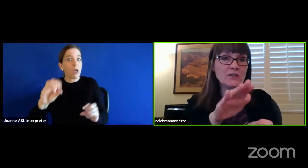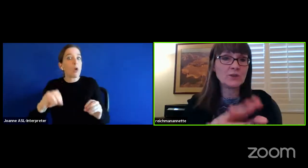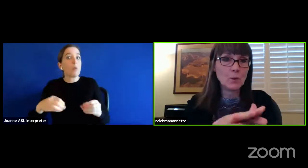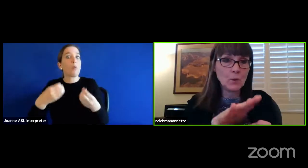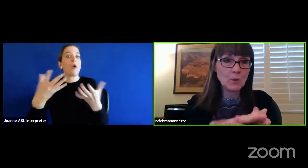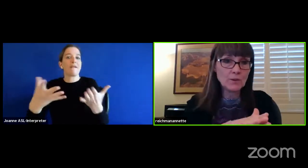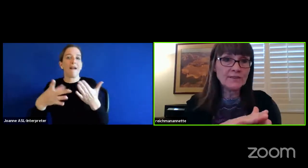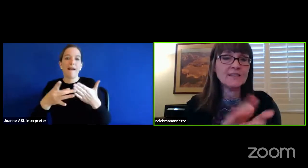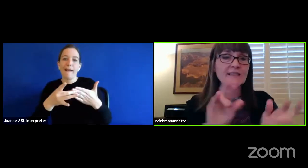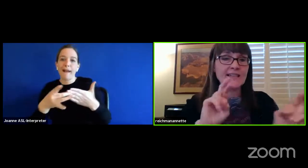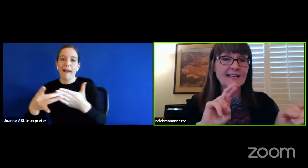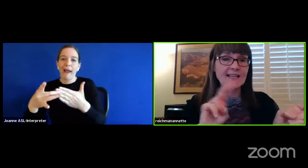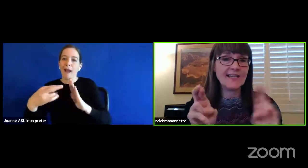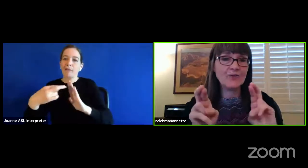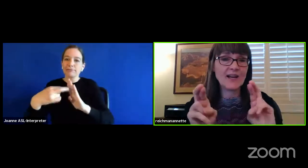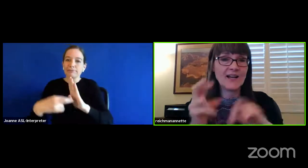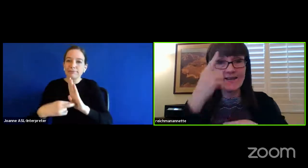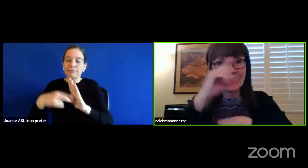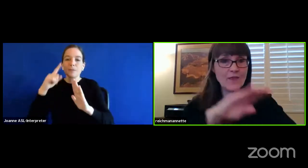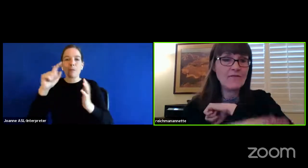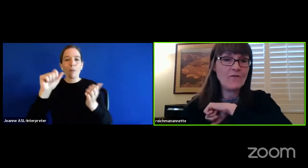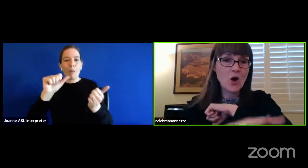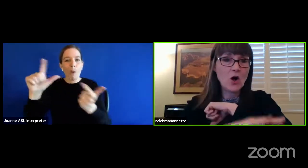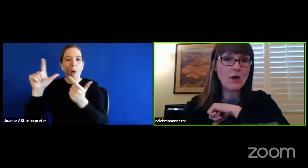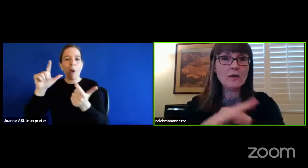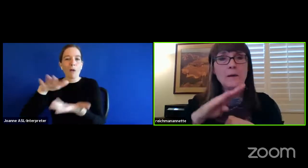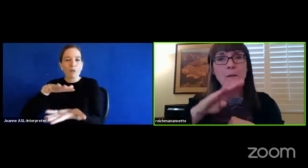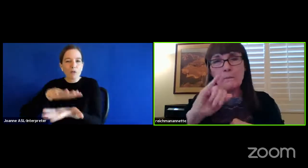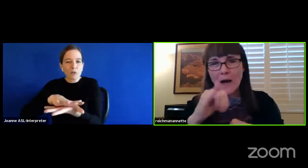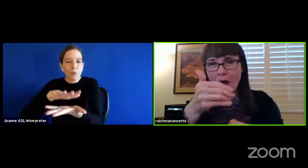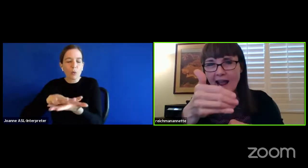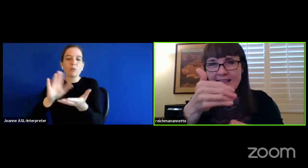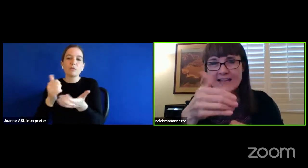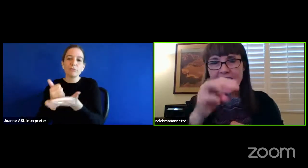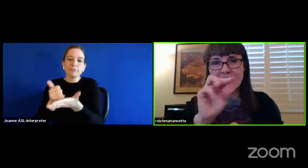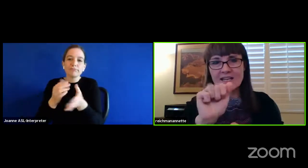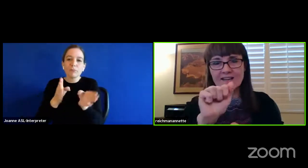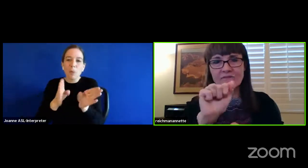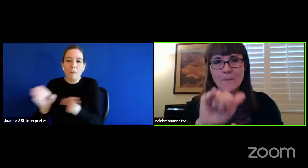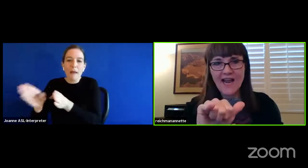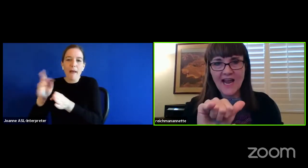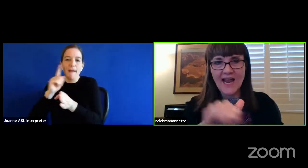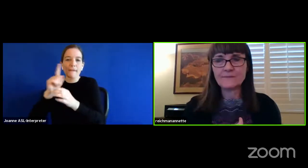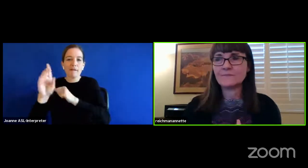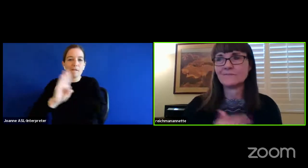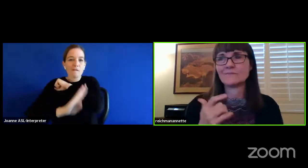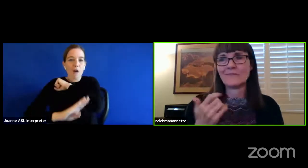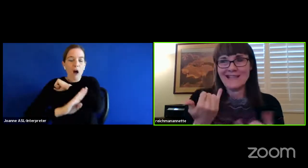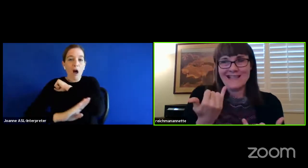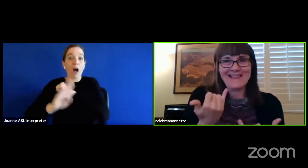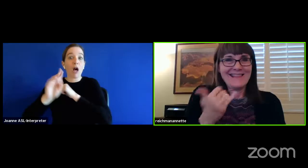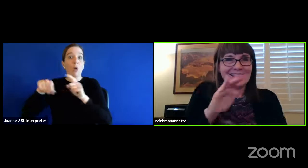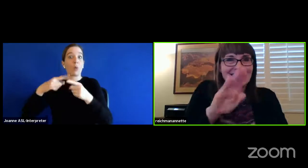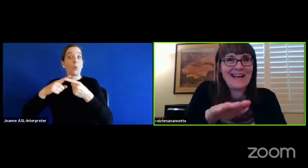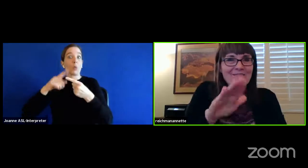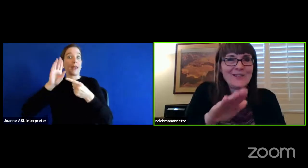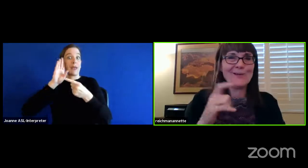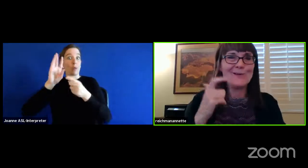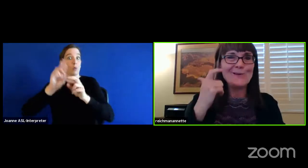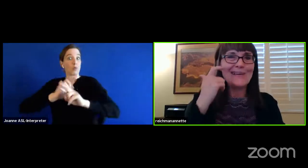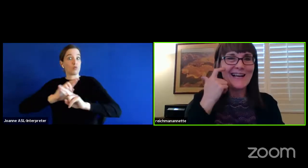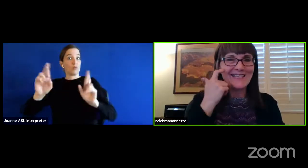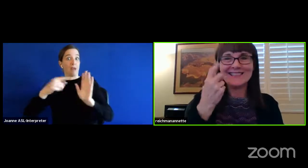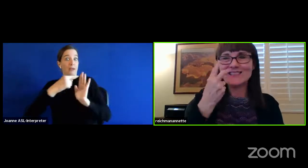all schools in getting ready for the fall by the end of May. This